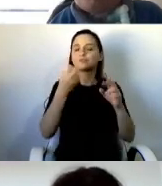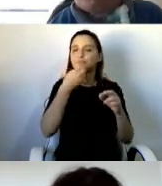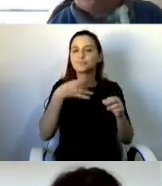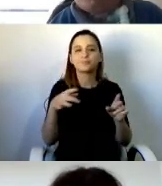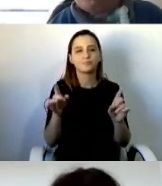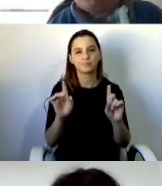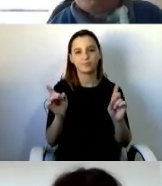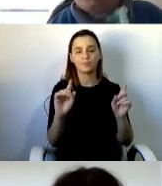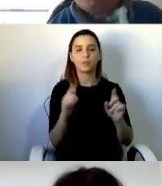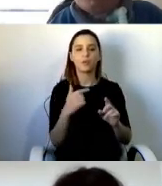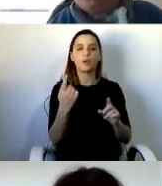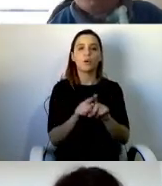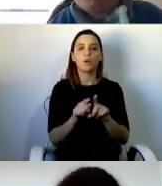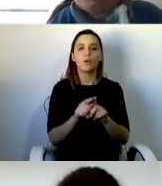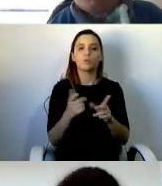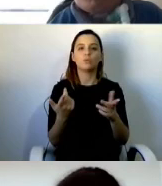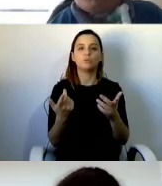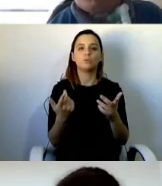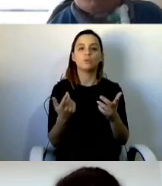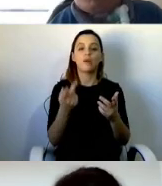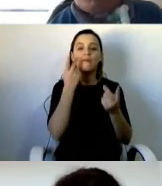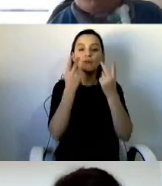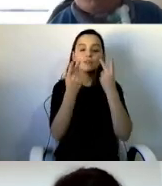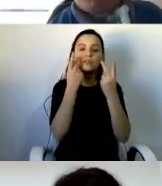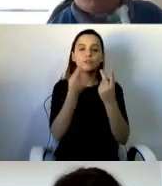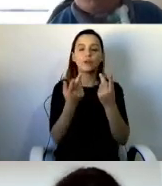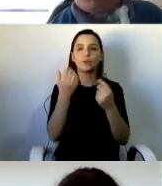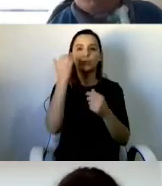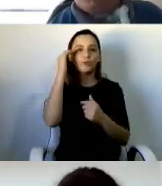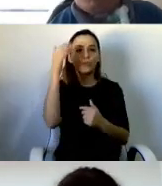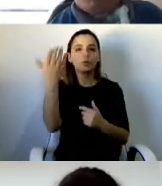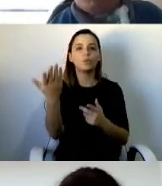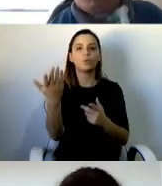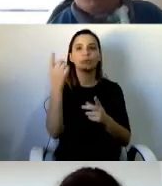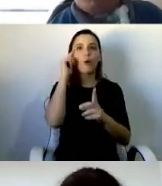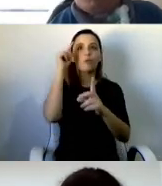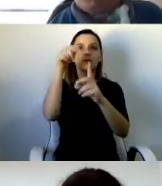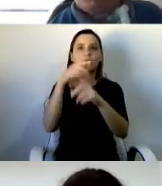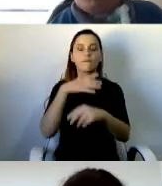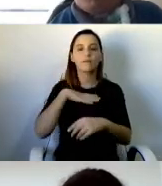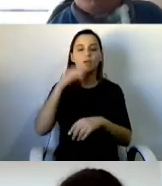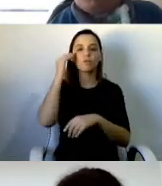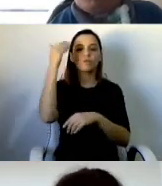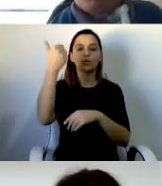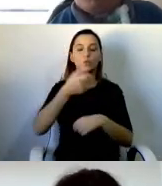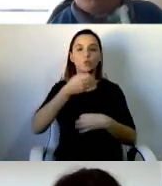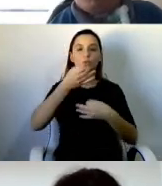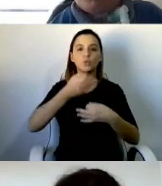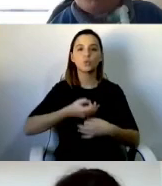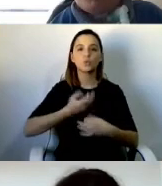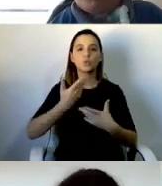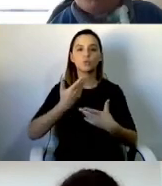of our vision, our shared vision, for a fair and just future. By making alliances,